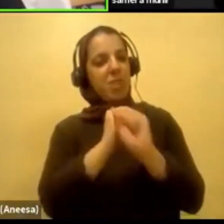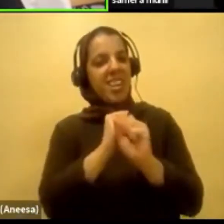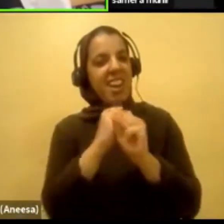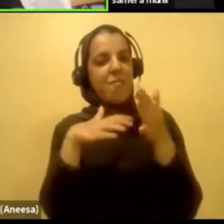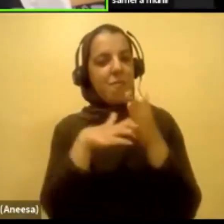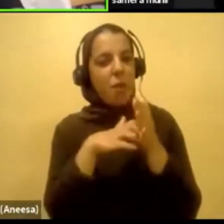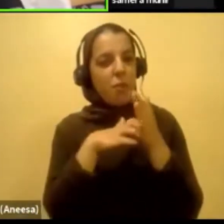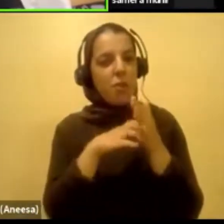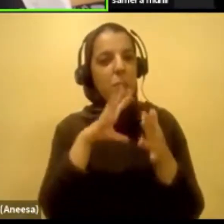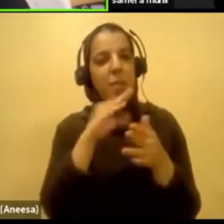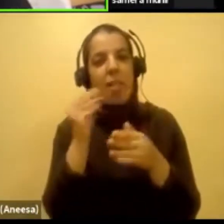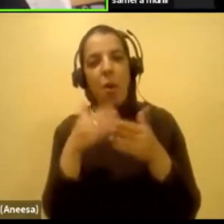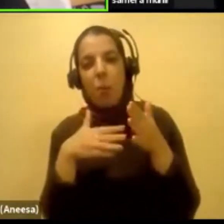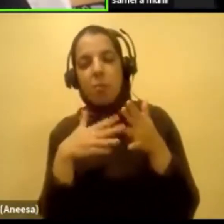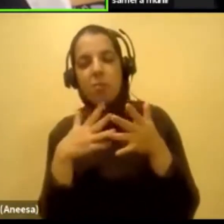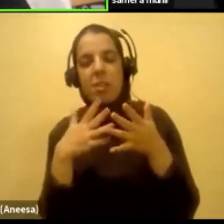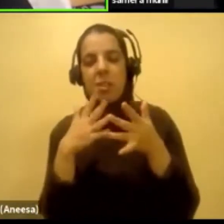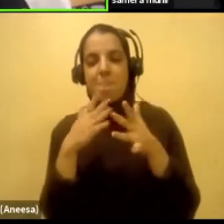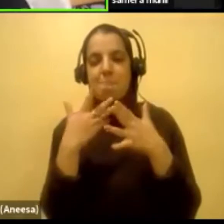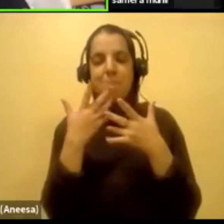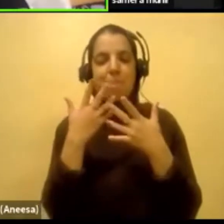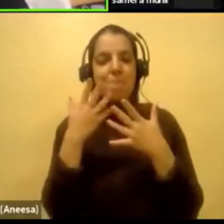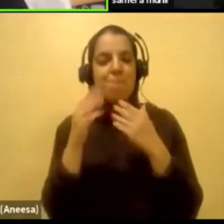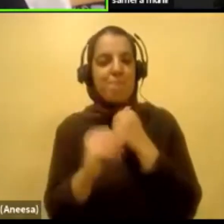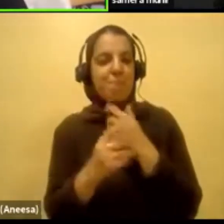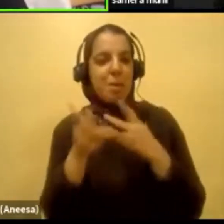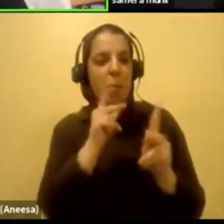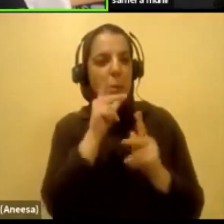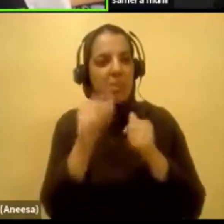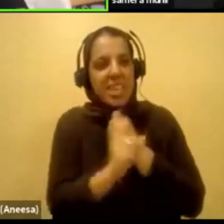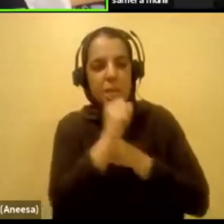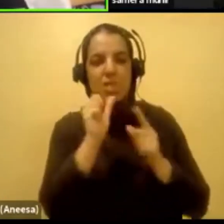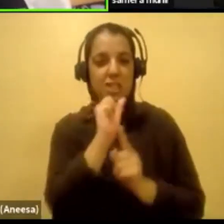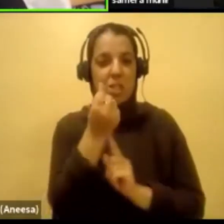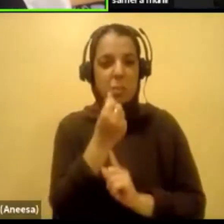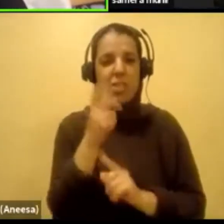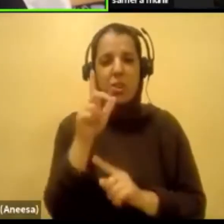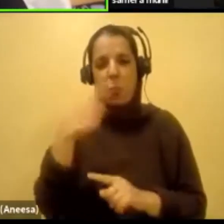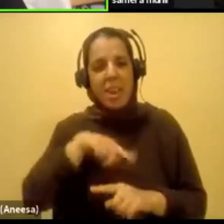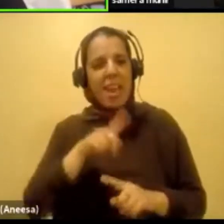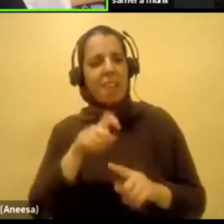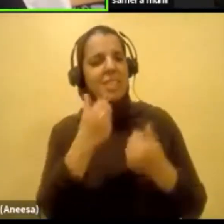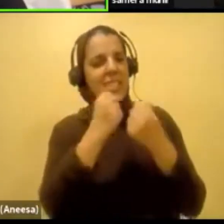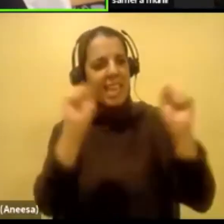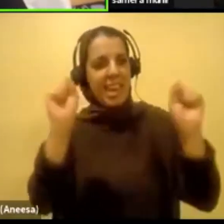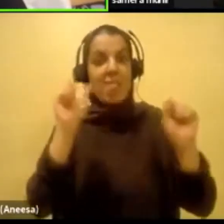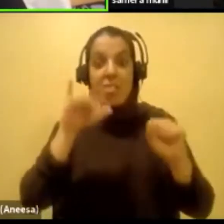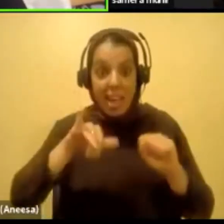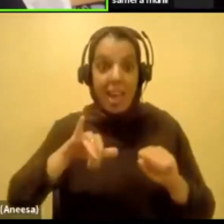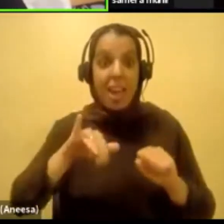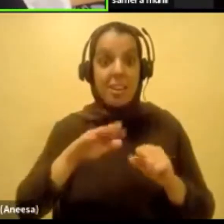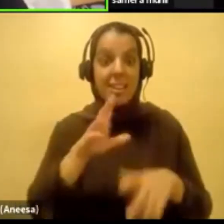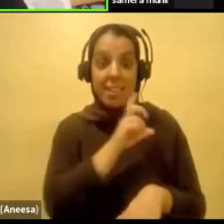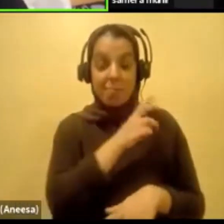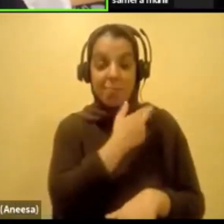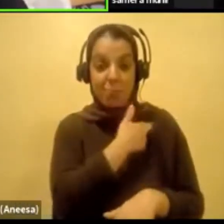and be their voice and be their saviors. We know this. That's what our whole religion is about. But it's the one thing we ignore, you know. In madrasah, they